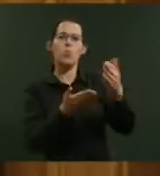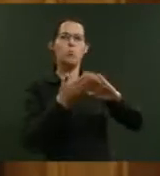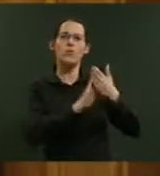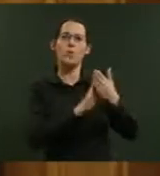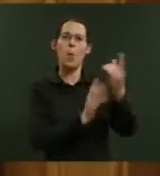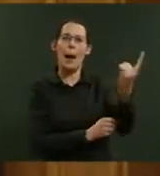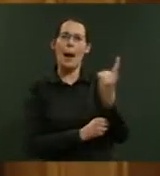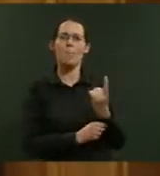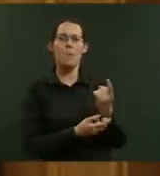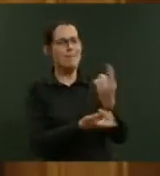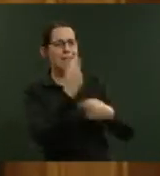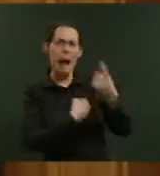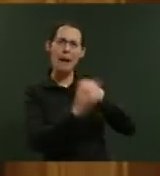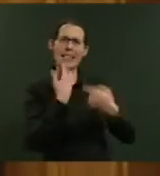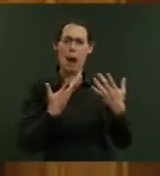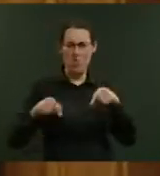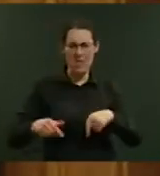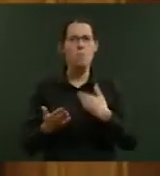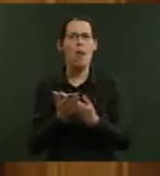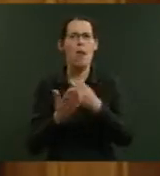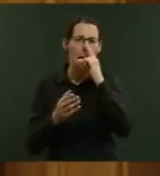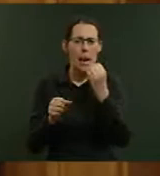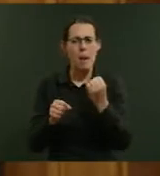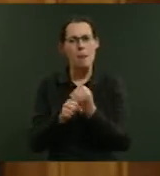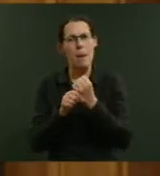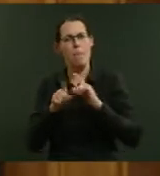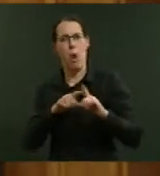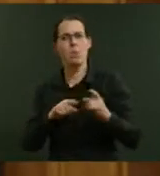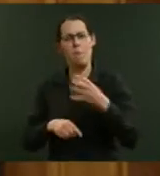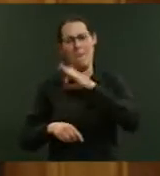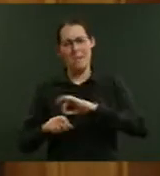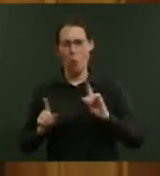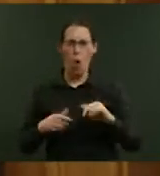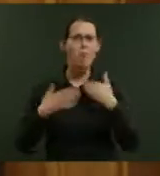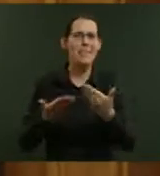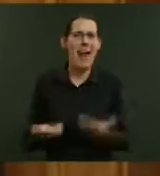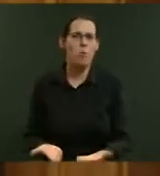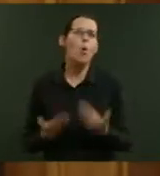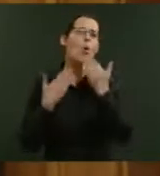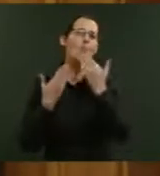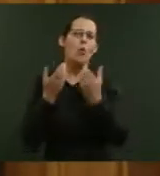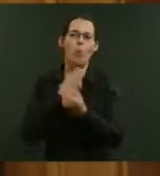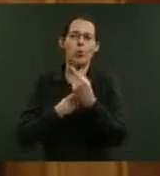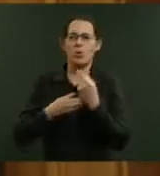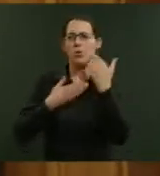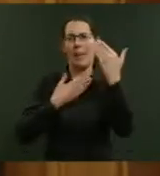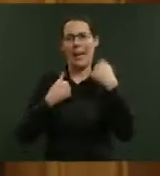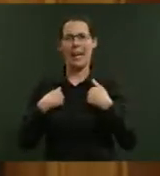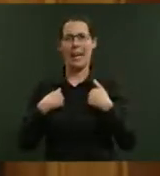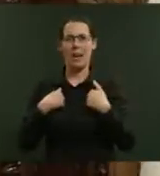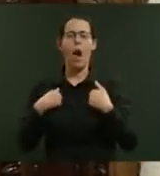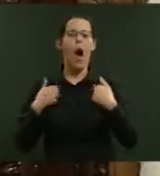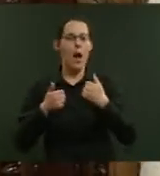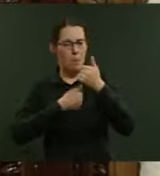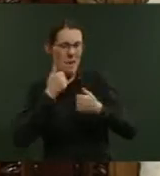how this bill can make the most of what it offers now. Thank you for the opportunity to speak Madam Speaker and I commend this bill to the House.